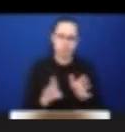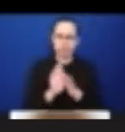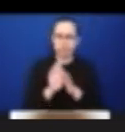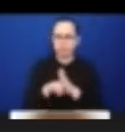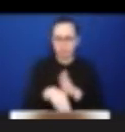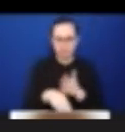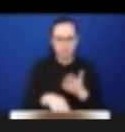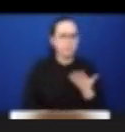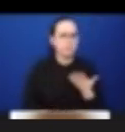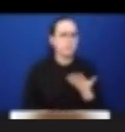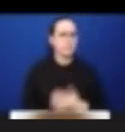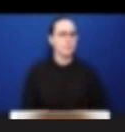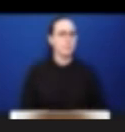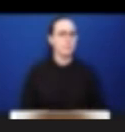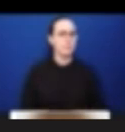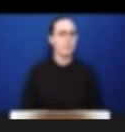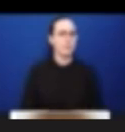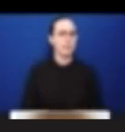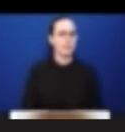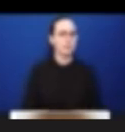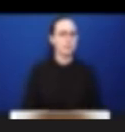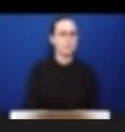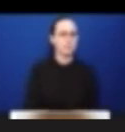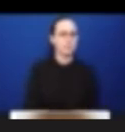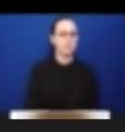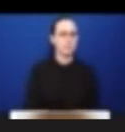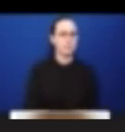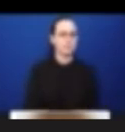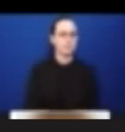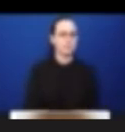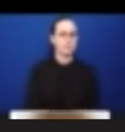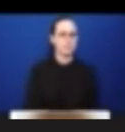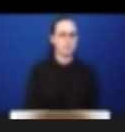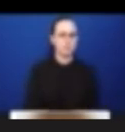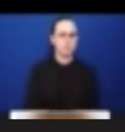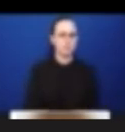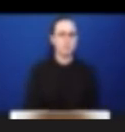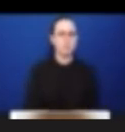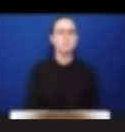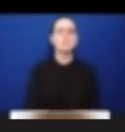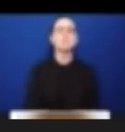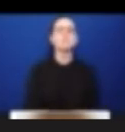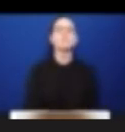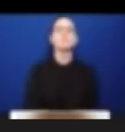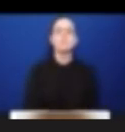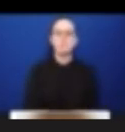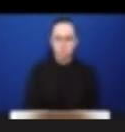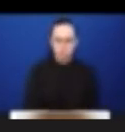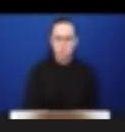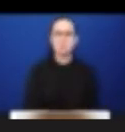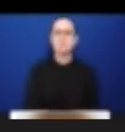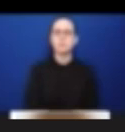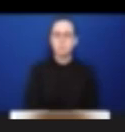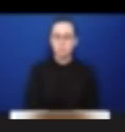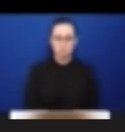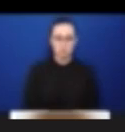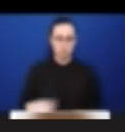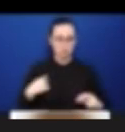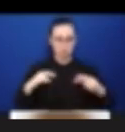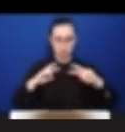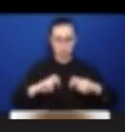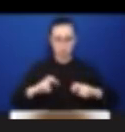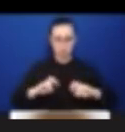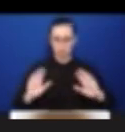So we are confident that the findings from this study will provide critical insights for